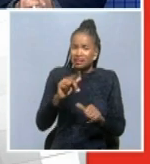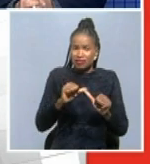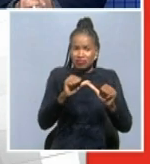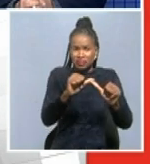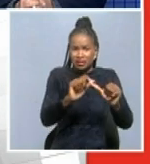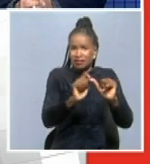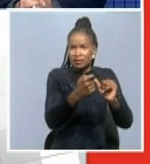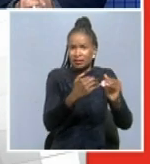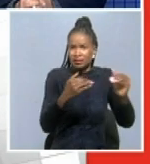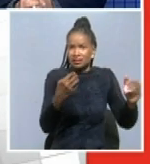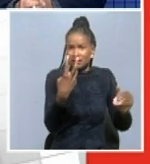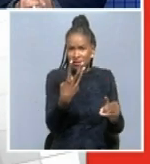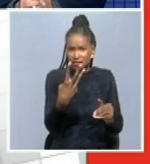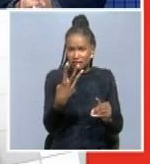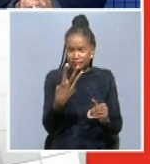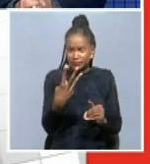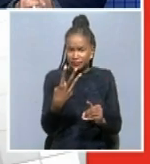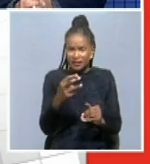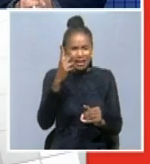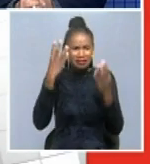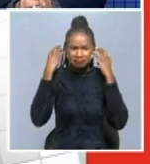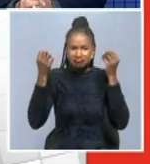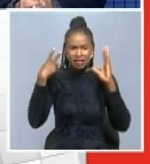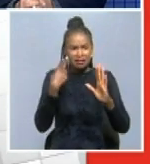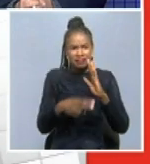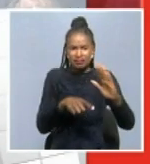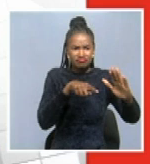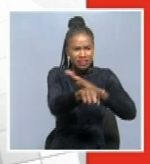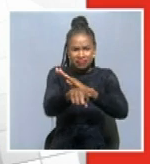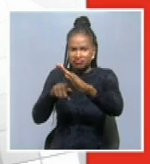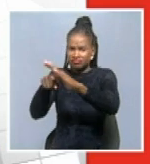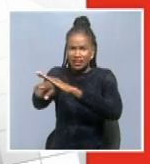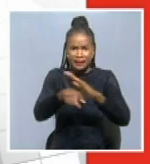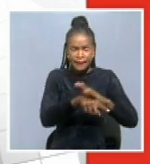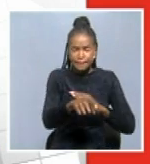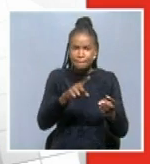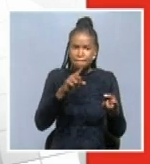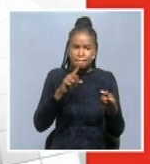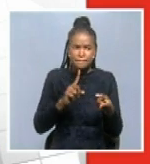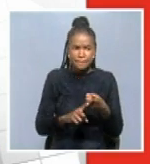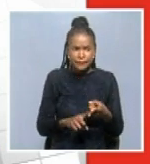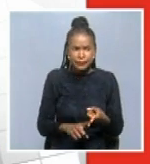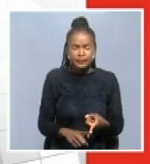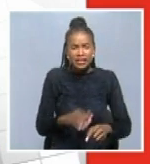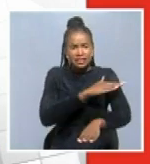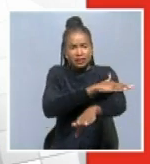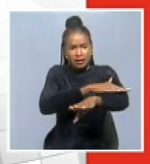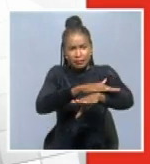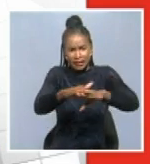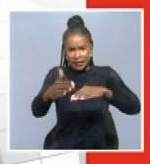Welfers Bay, Sokob Mound and Arandez. And these are the C-28 road,